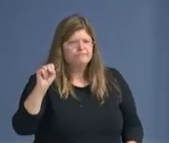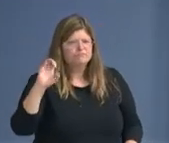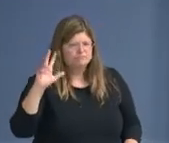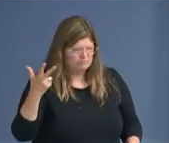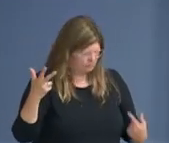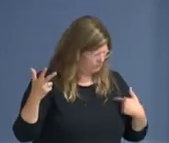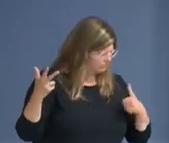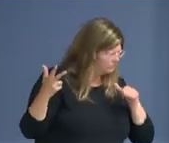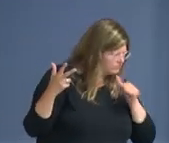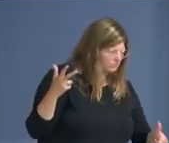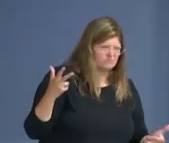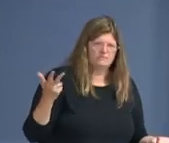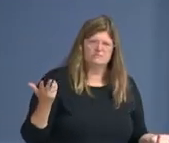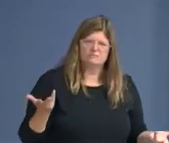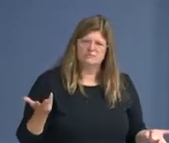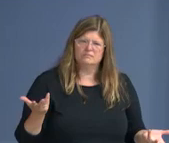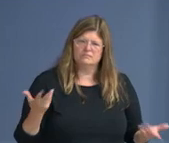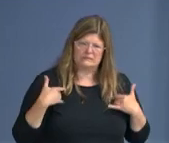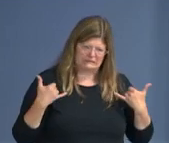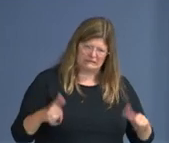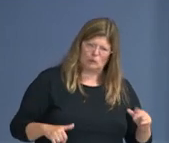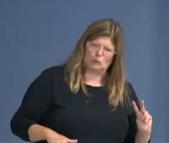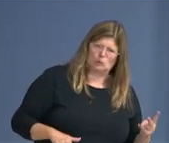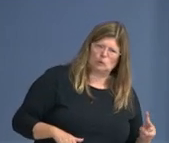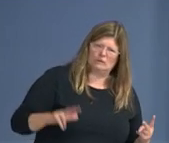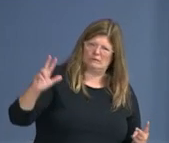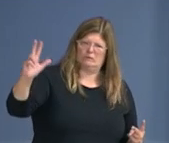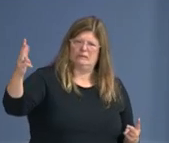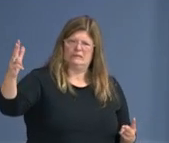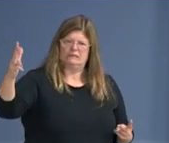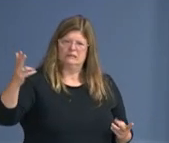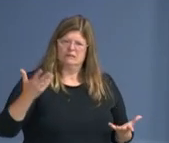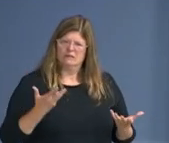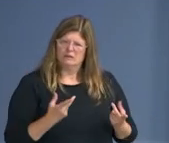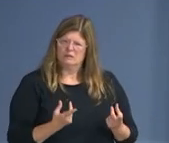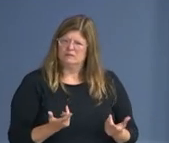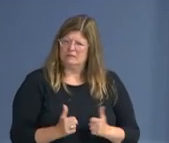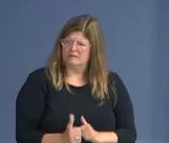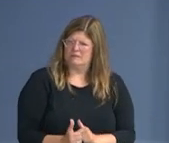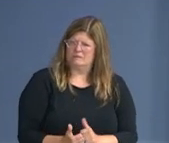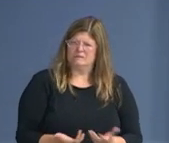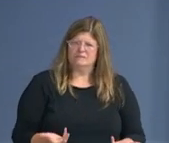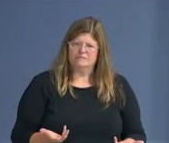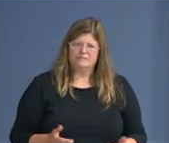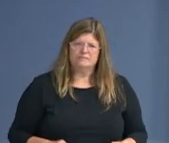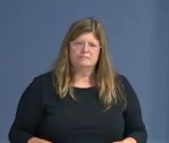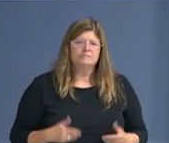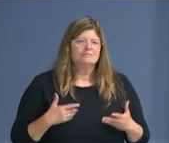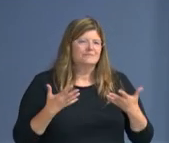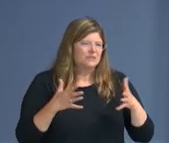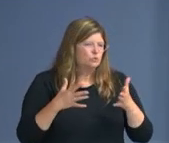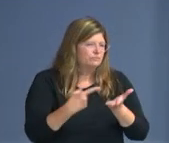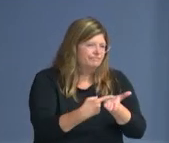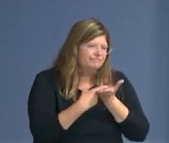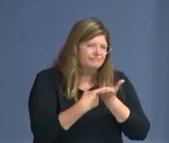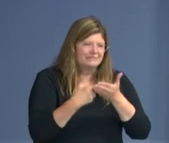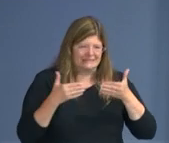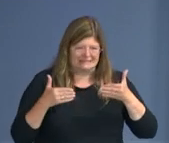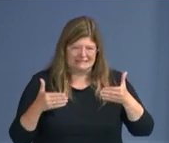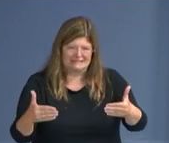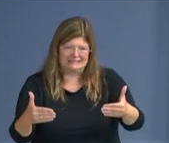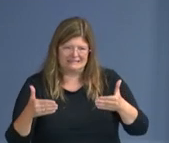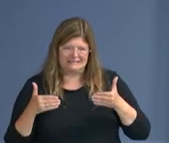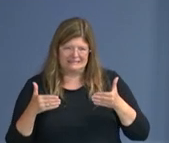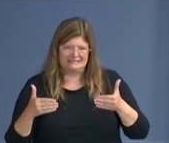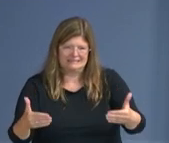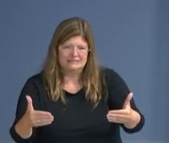You know, we've had several conversations in terms of our porous borders, uh, in terms of, uh, the commuting patterns across the national